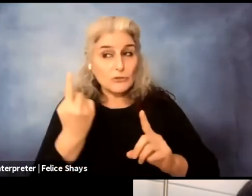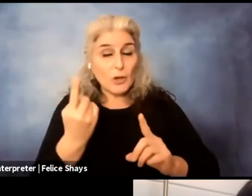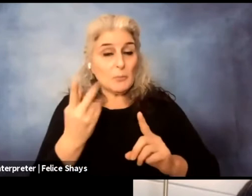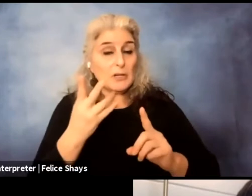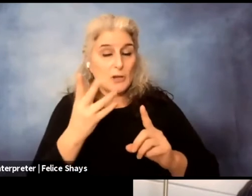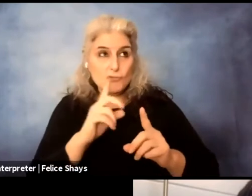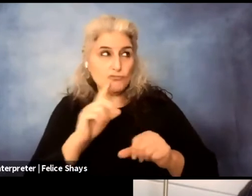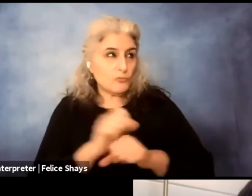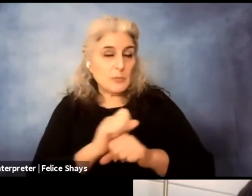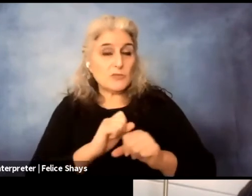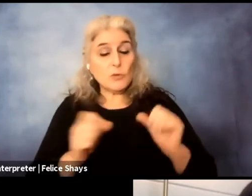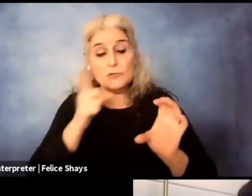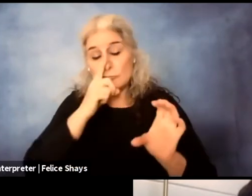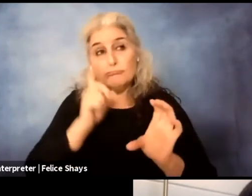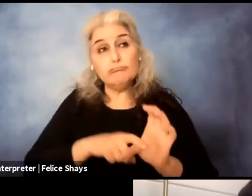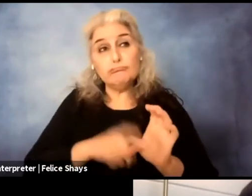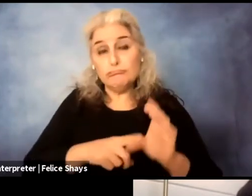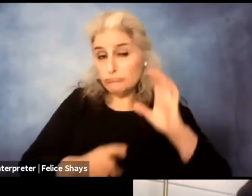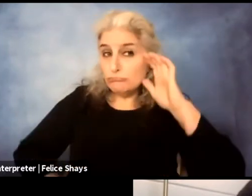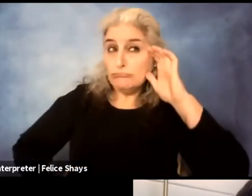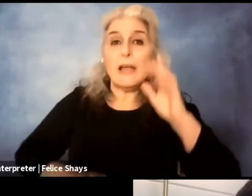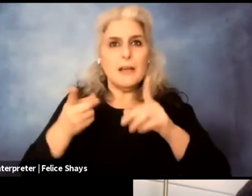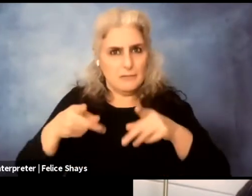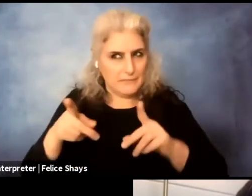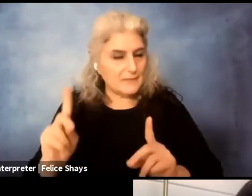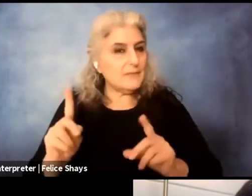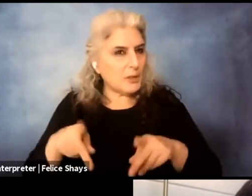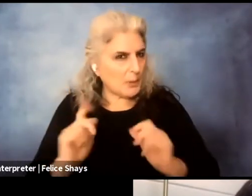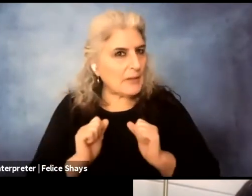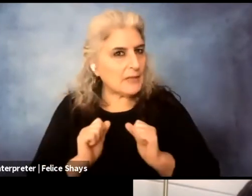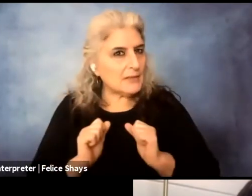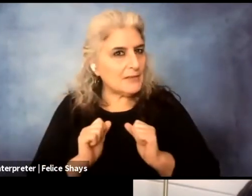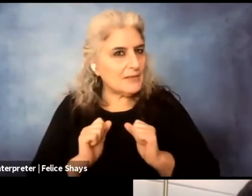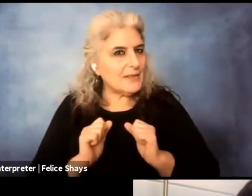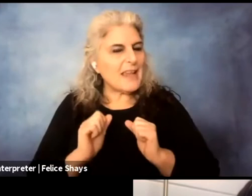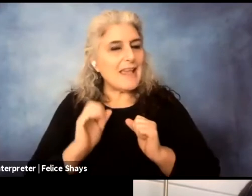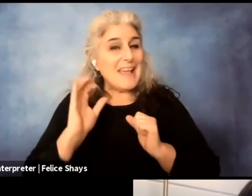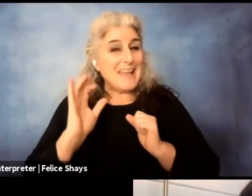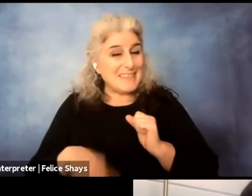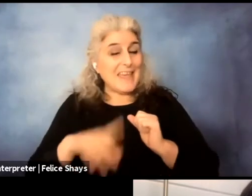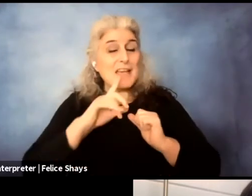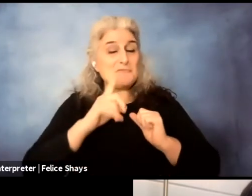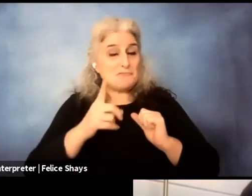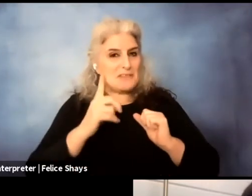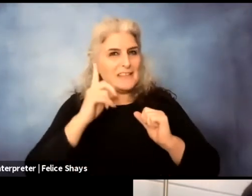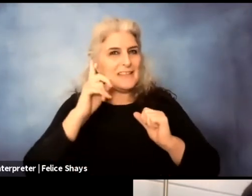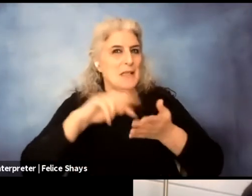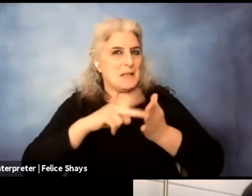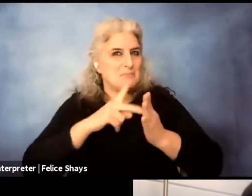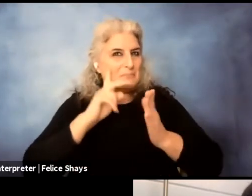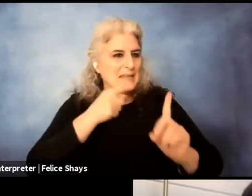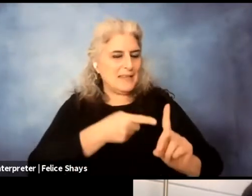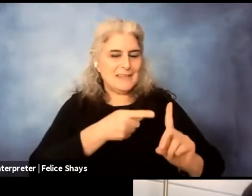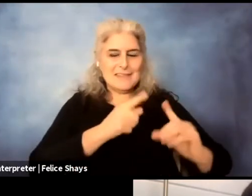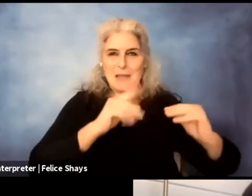intentionally listen in, they still can. So, so that's, and that's, that pretty much reflect the reality of that, right? Because